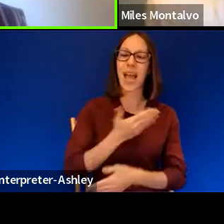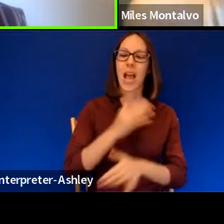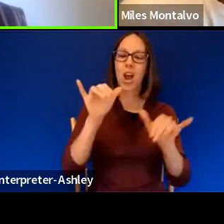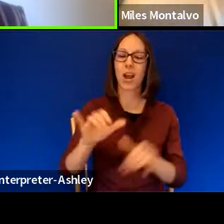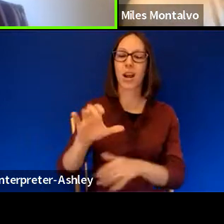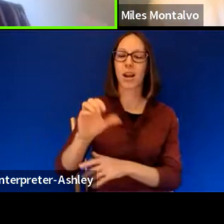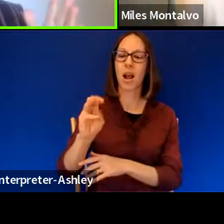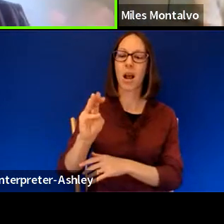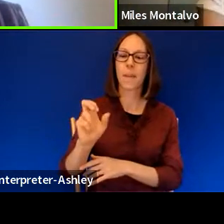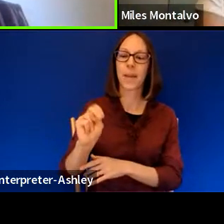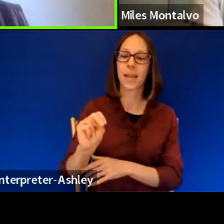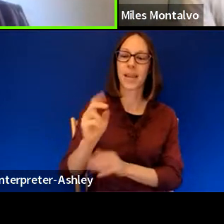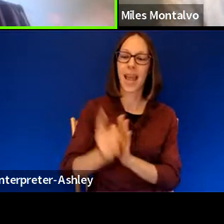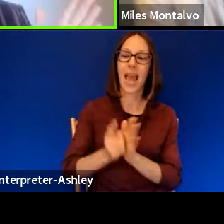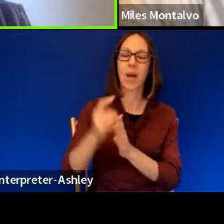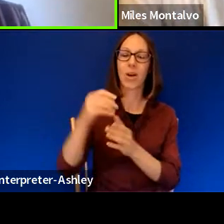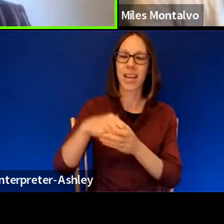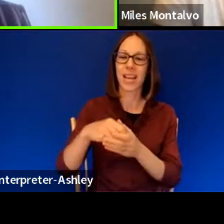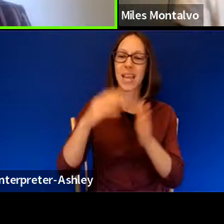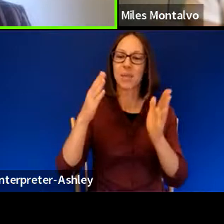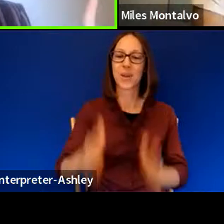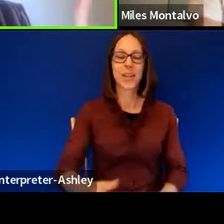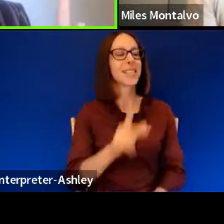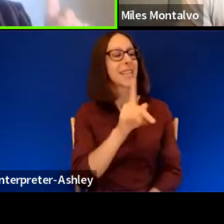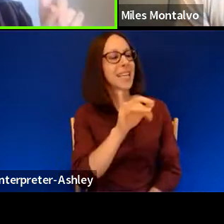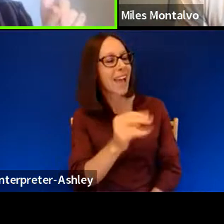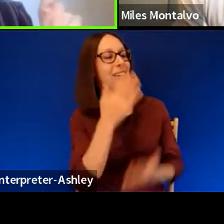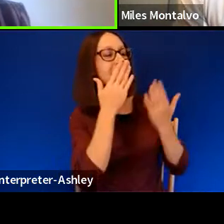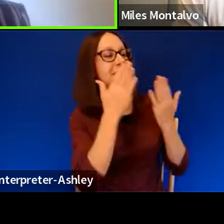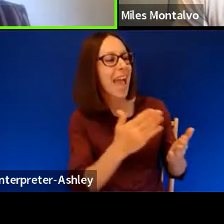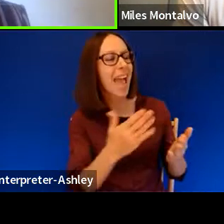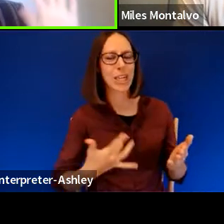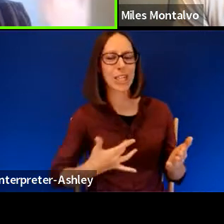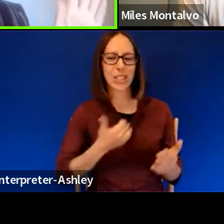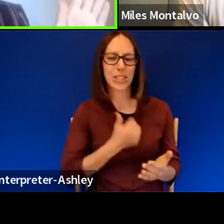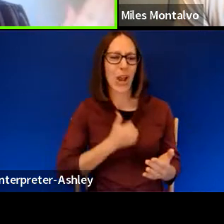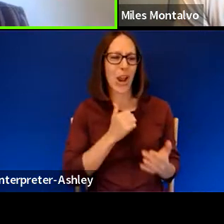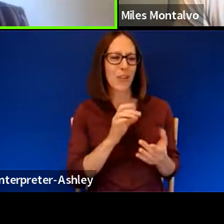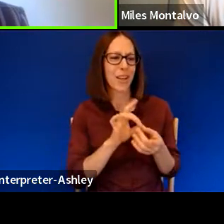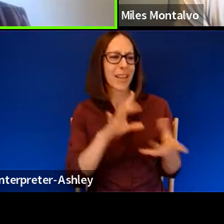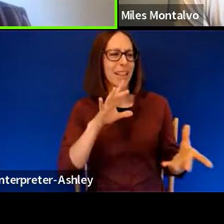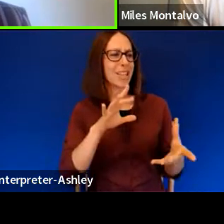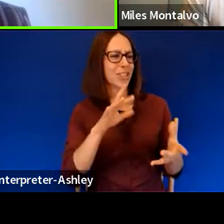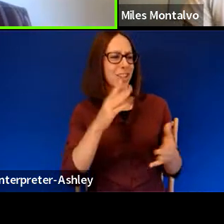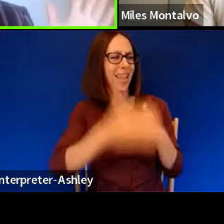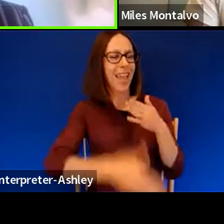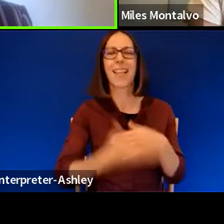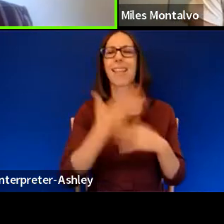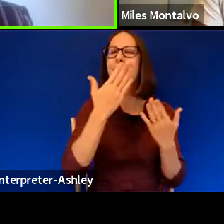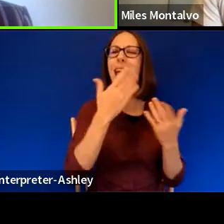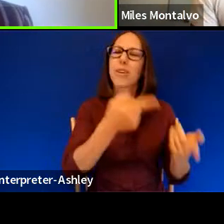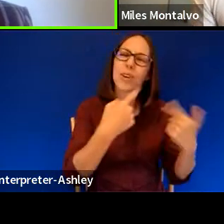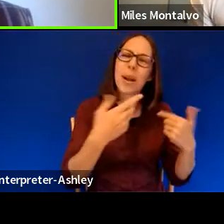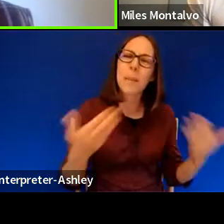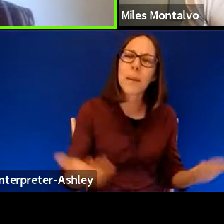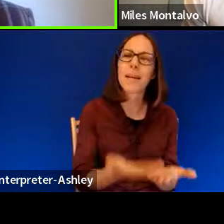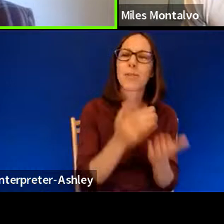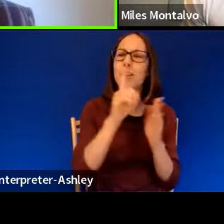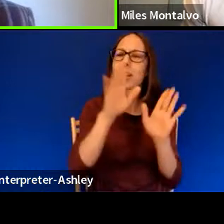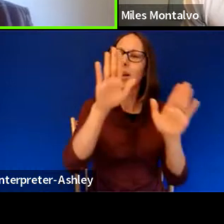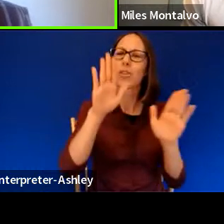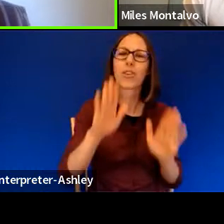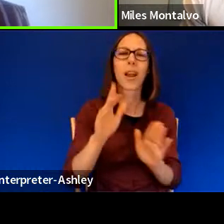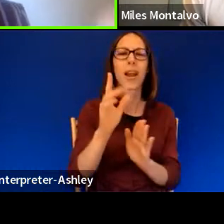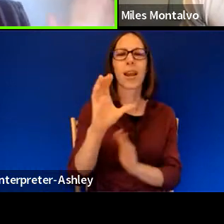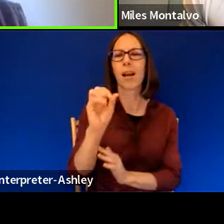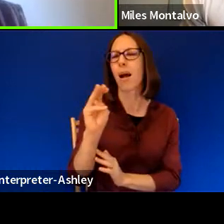in person, but Kevin, thank you. Sorry about that little glitch at the end. Thank you so much for being here. This is an incredible Common Hour